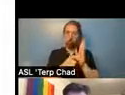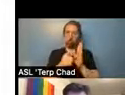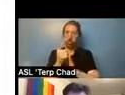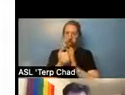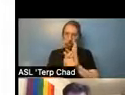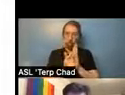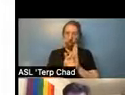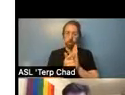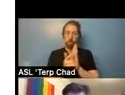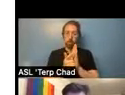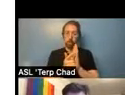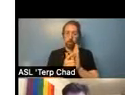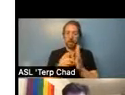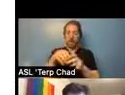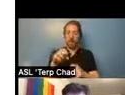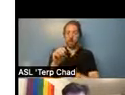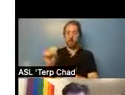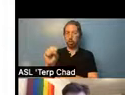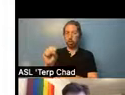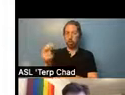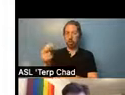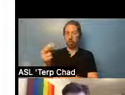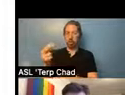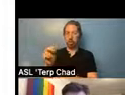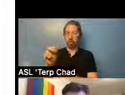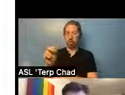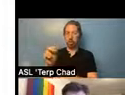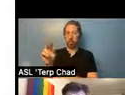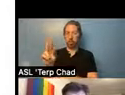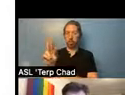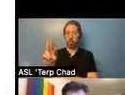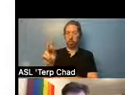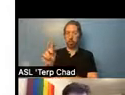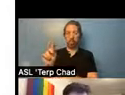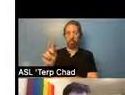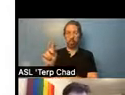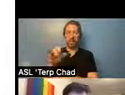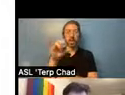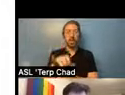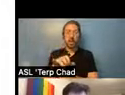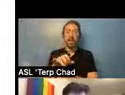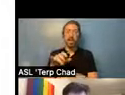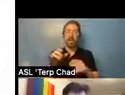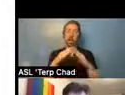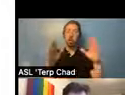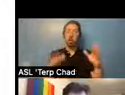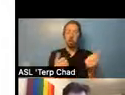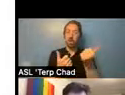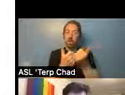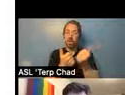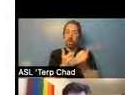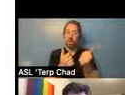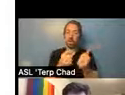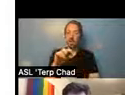local law 15. Um, so it's a supportive housing tenants bill of rights. So it requires